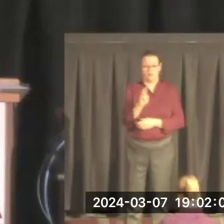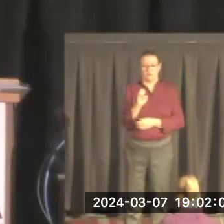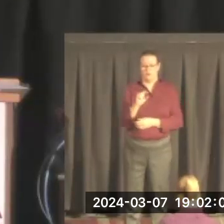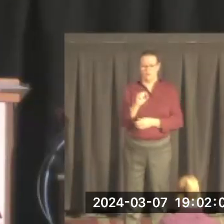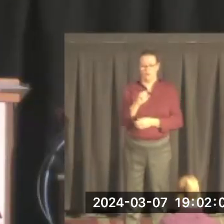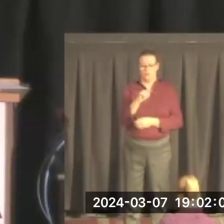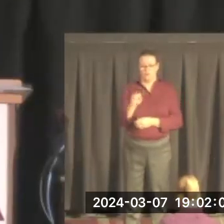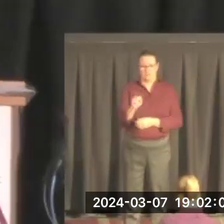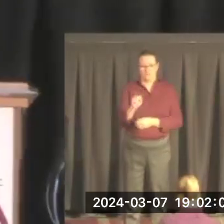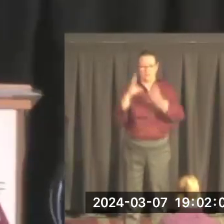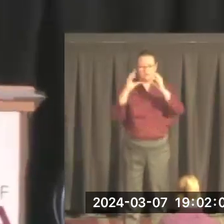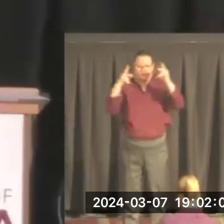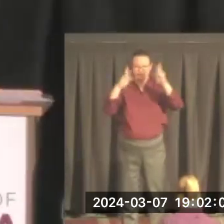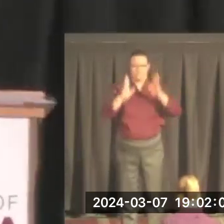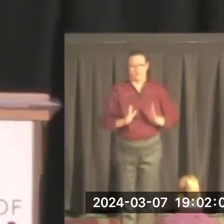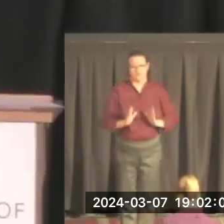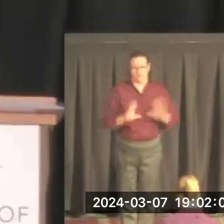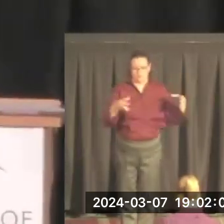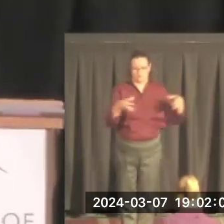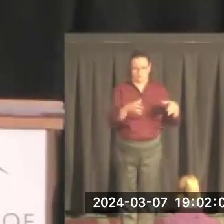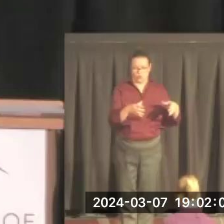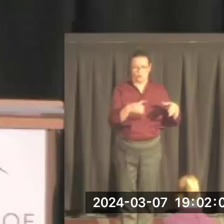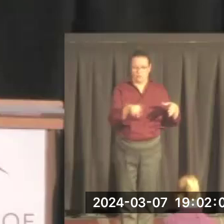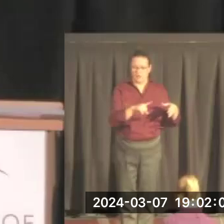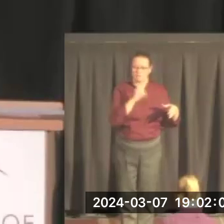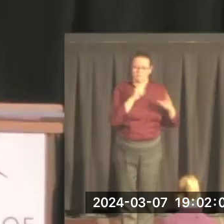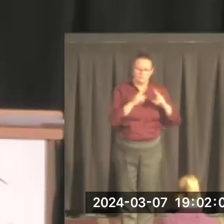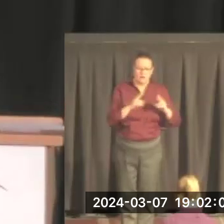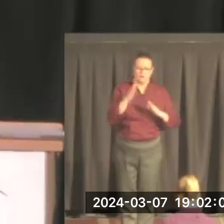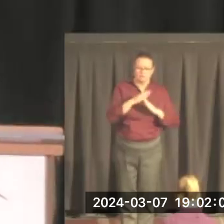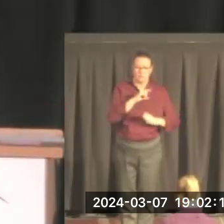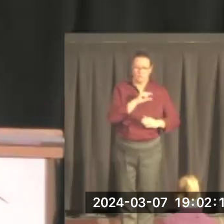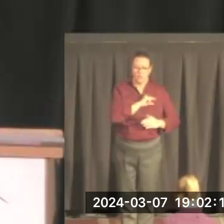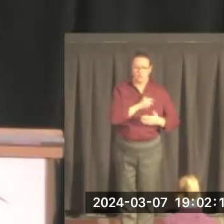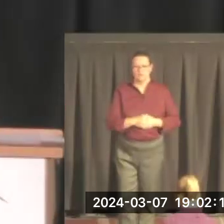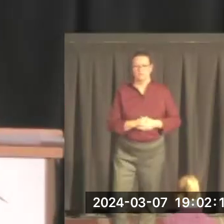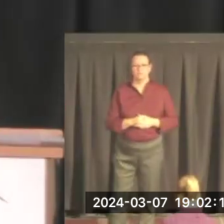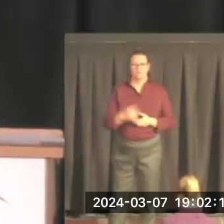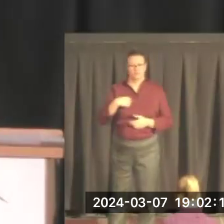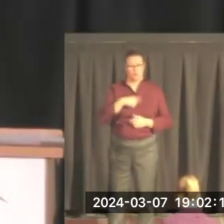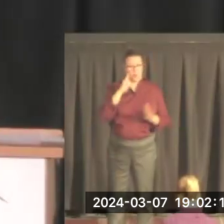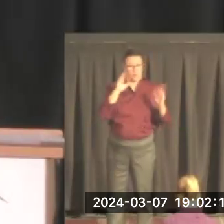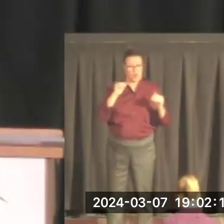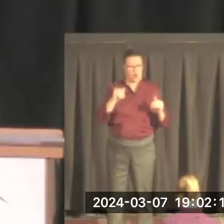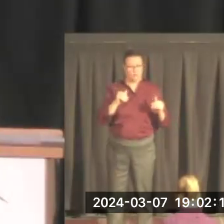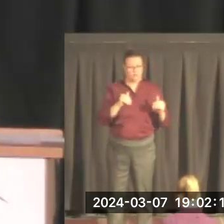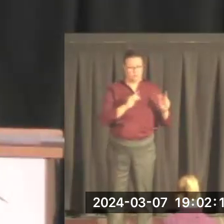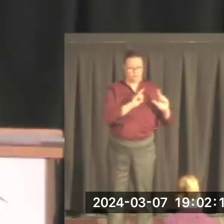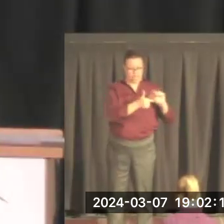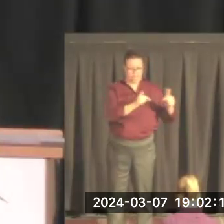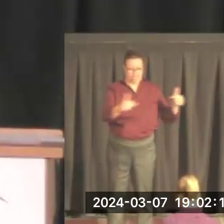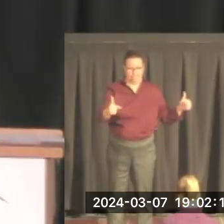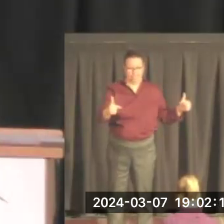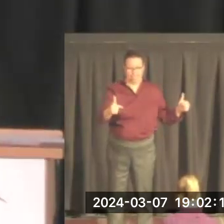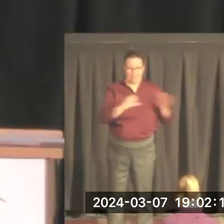a quality group of people. So we're hoping to have feature all of them. And so with that, I will turn it over to